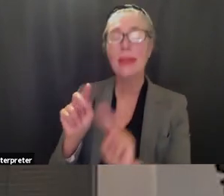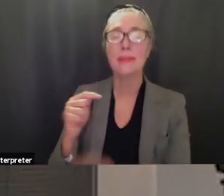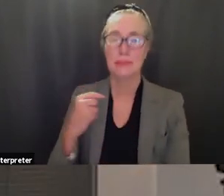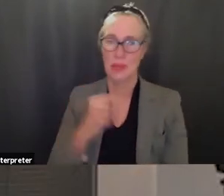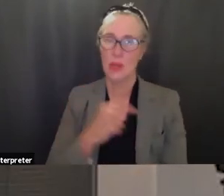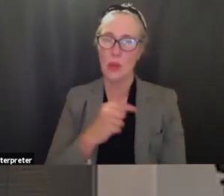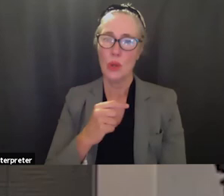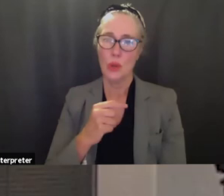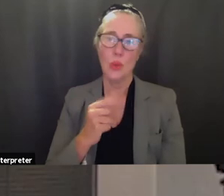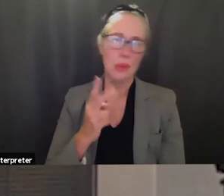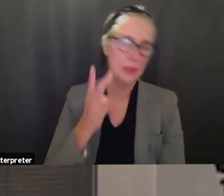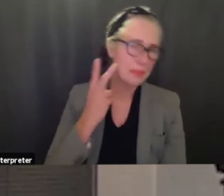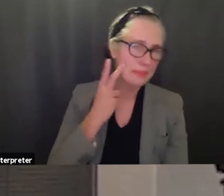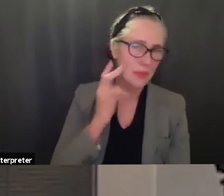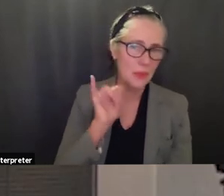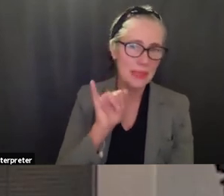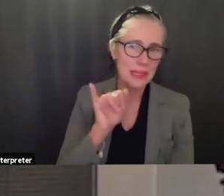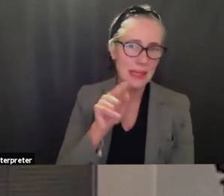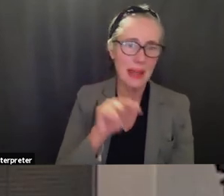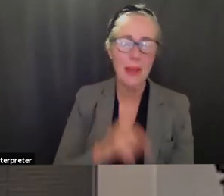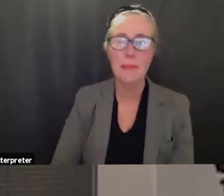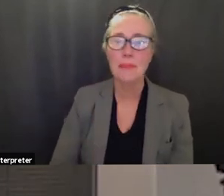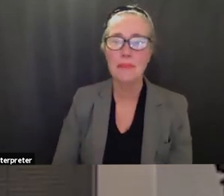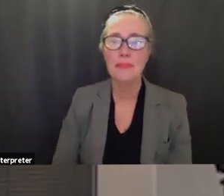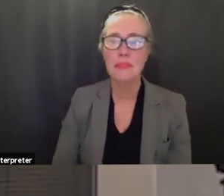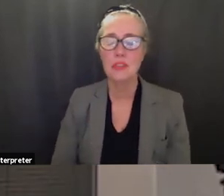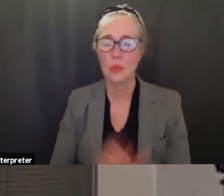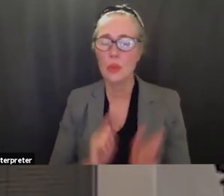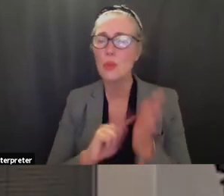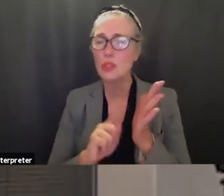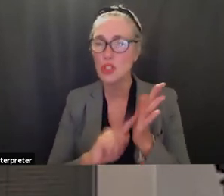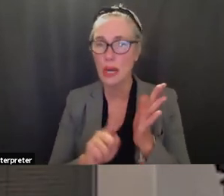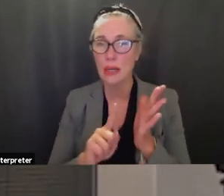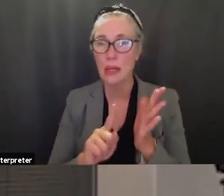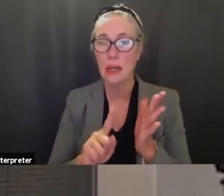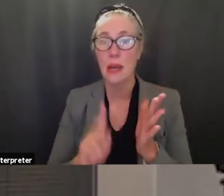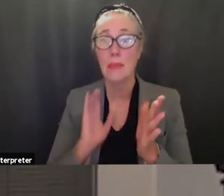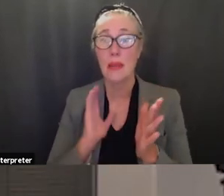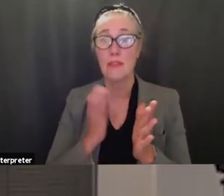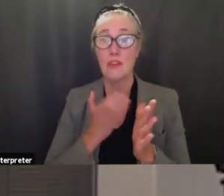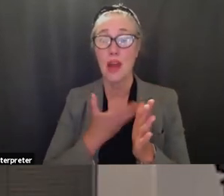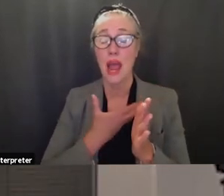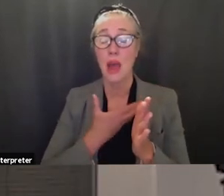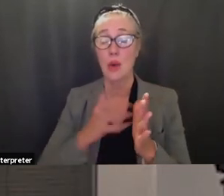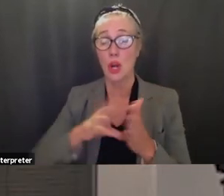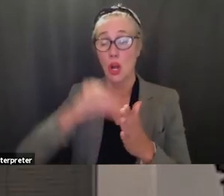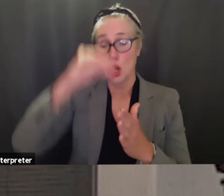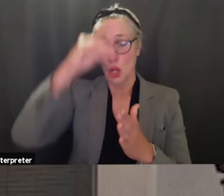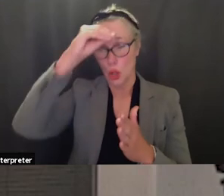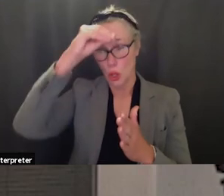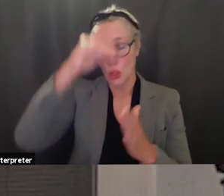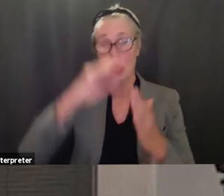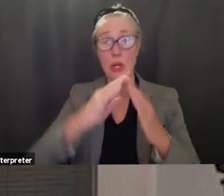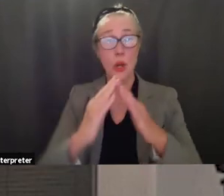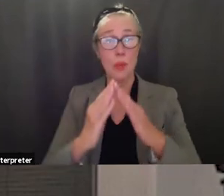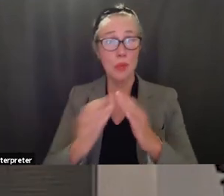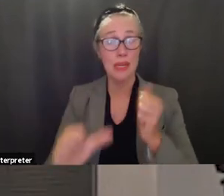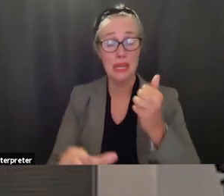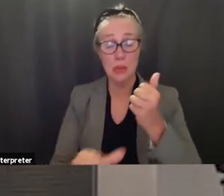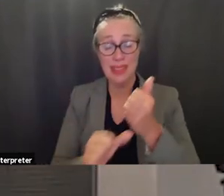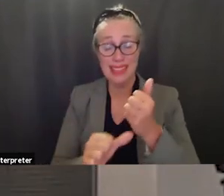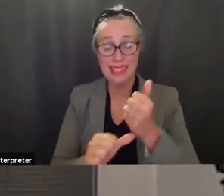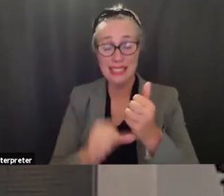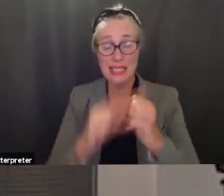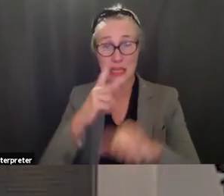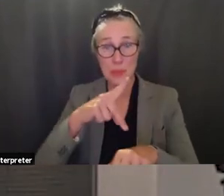that but but also within our professional learning community with assistant principals in elementary with